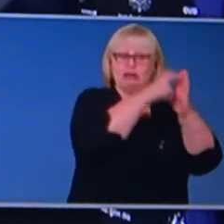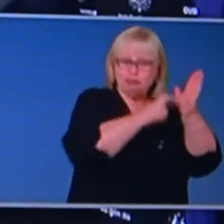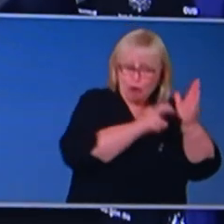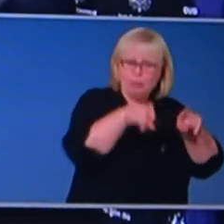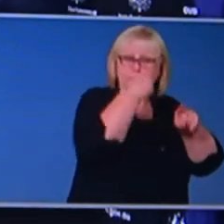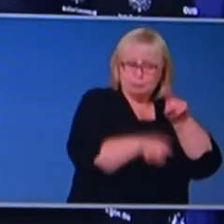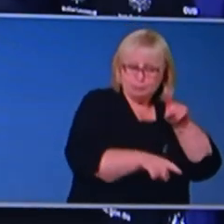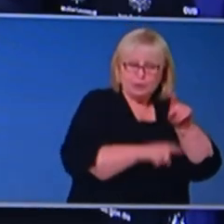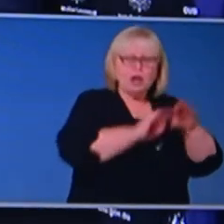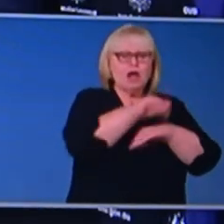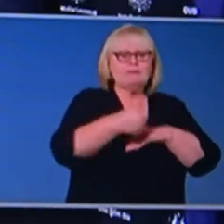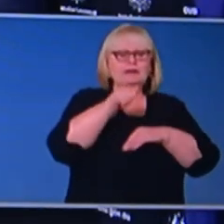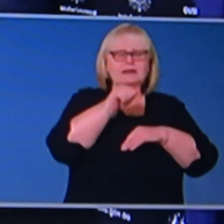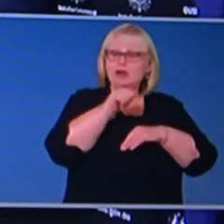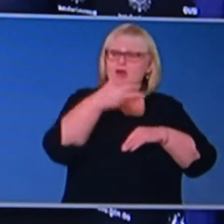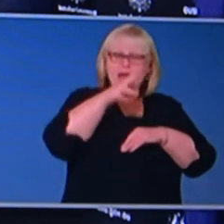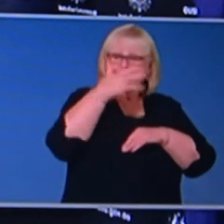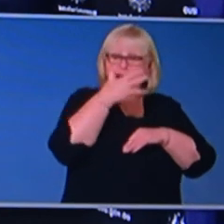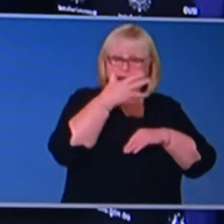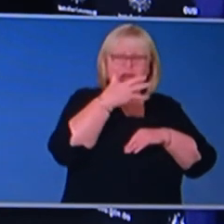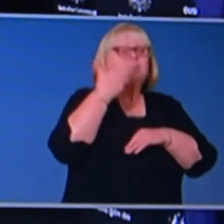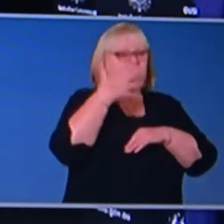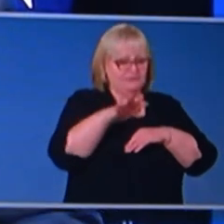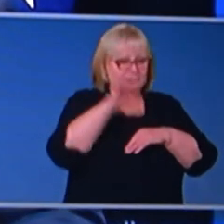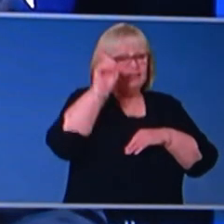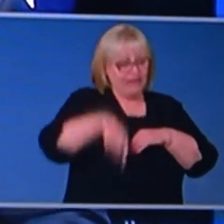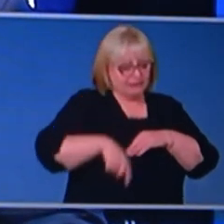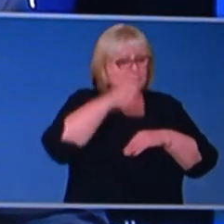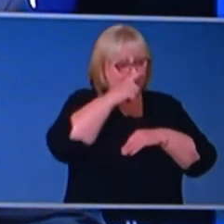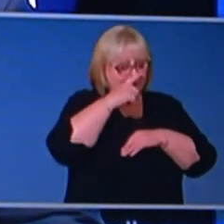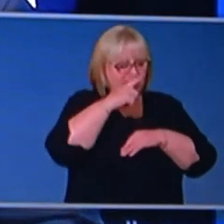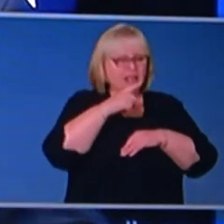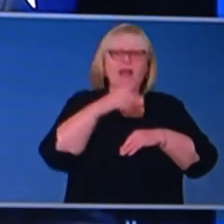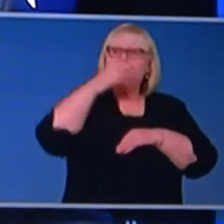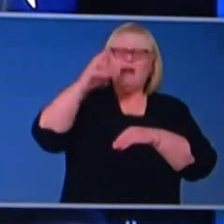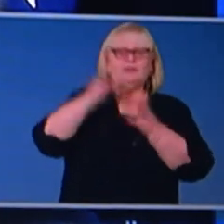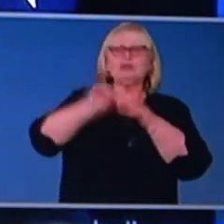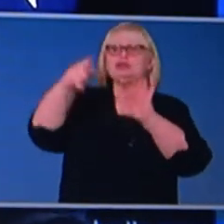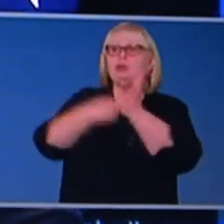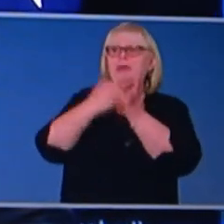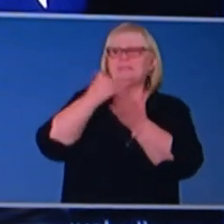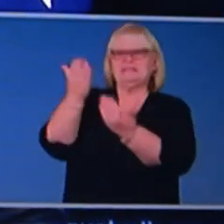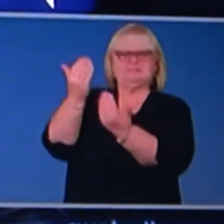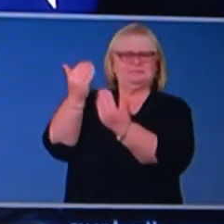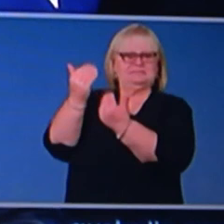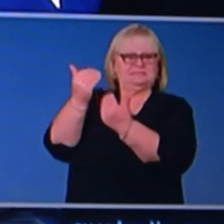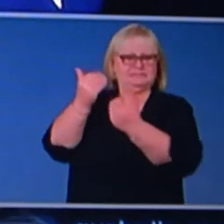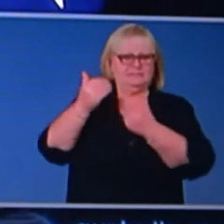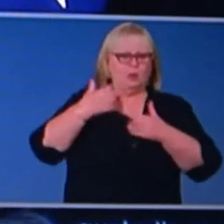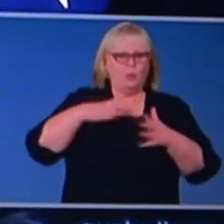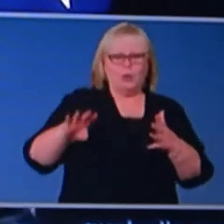,000 applications have been made to access super, totalling some $7.9 billion in claims.